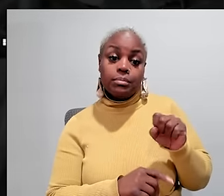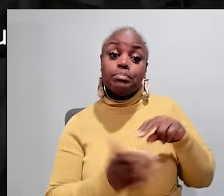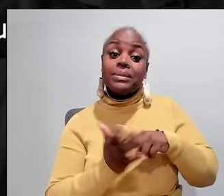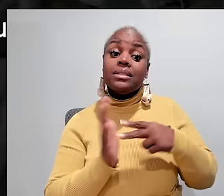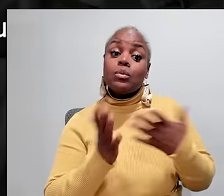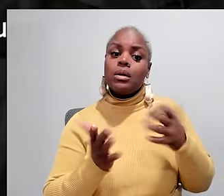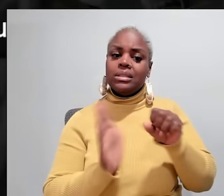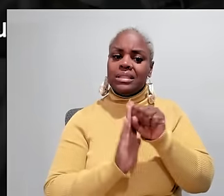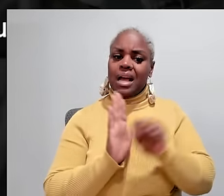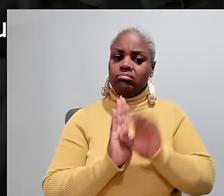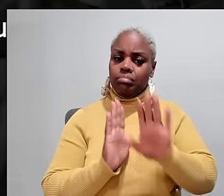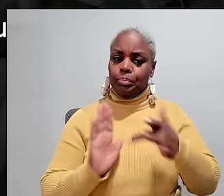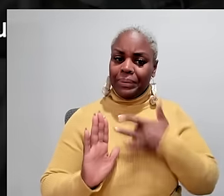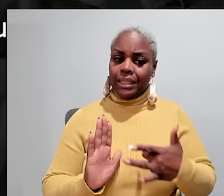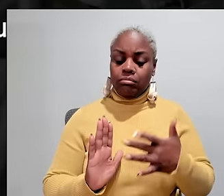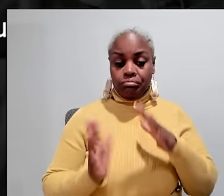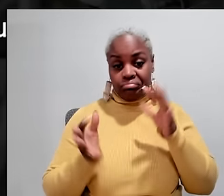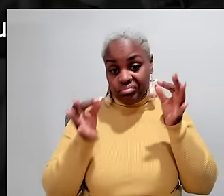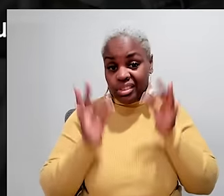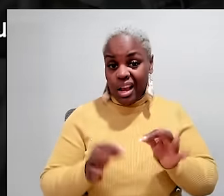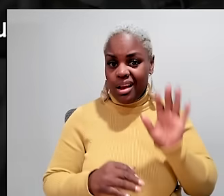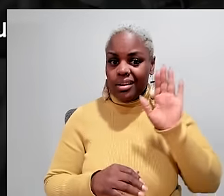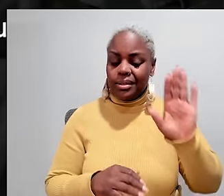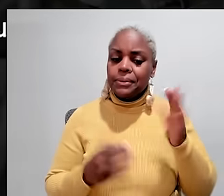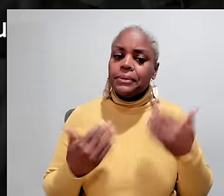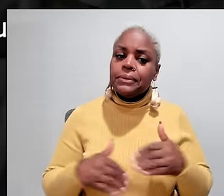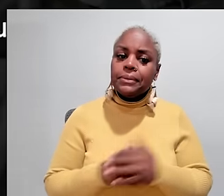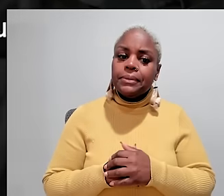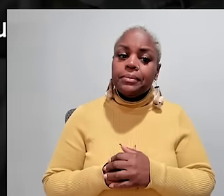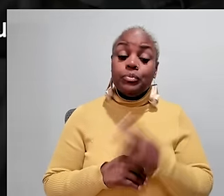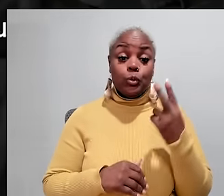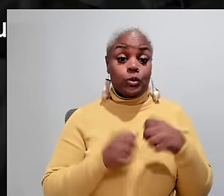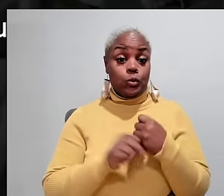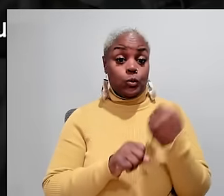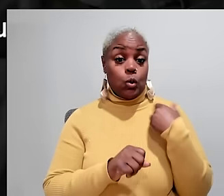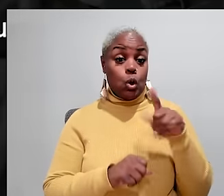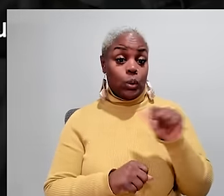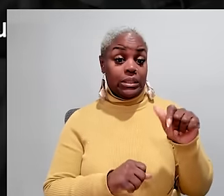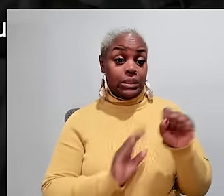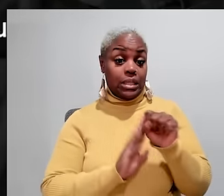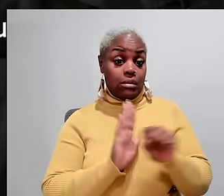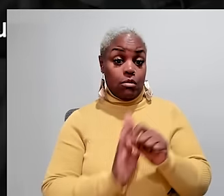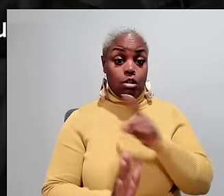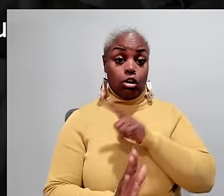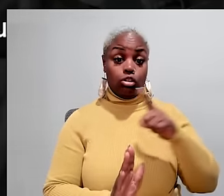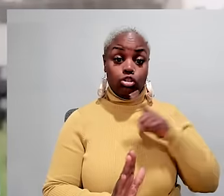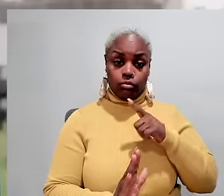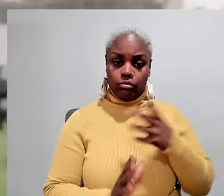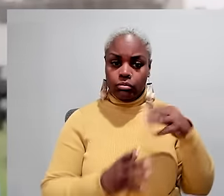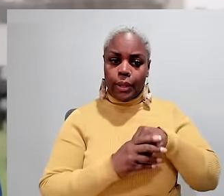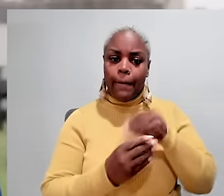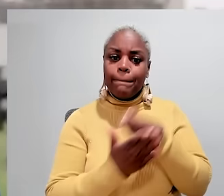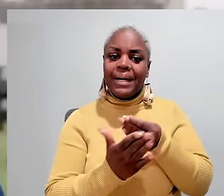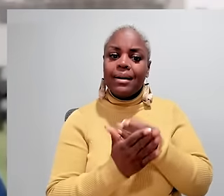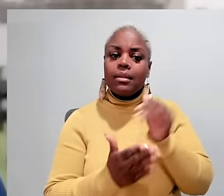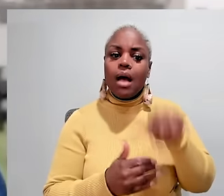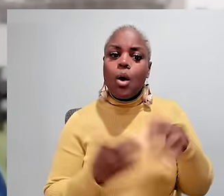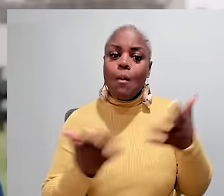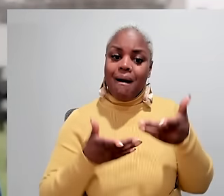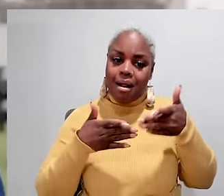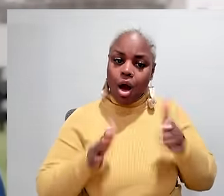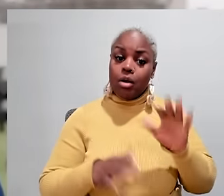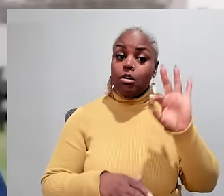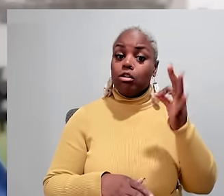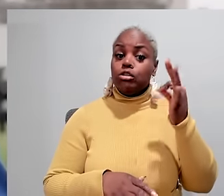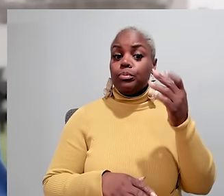typically paid for by Medicaid at rates that state officials ultimately decide two years ago